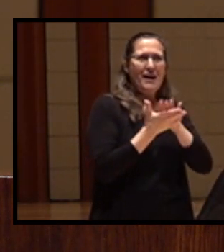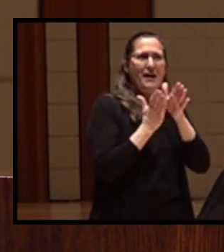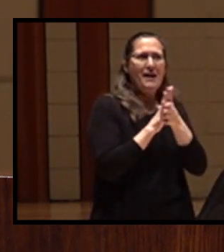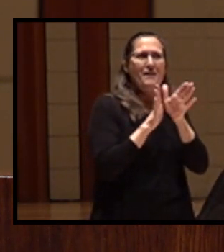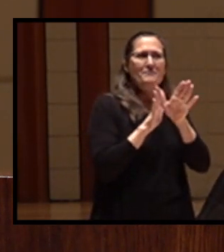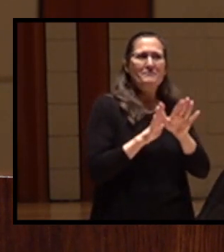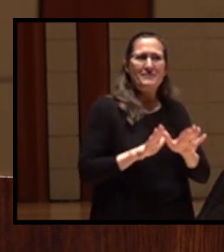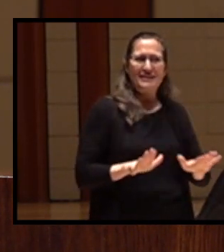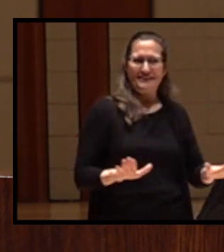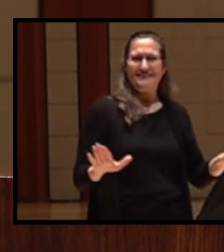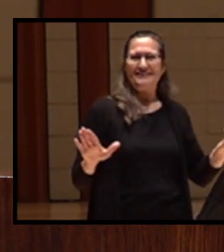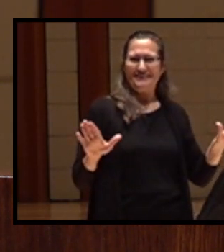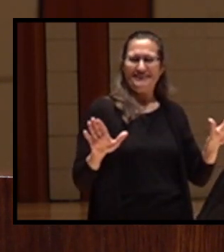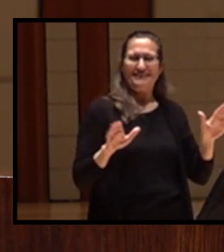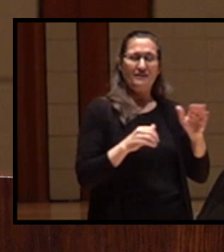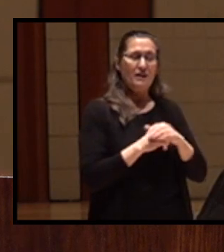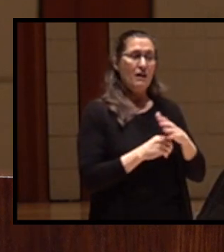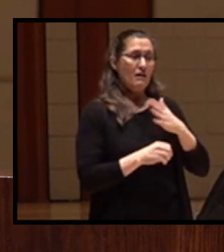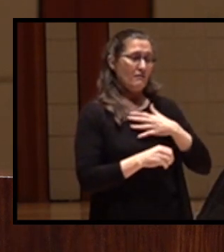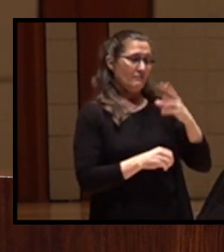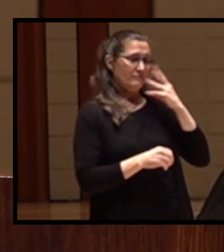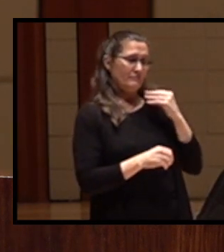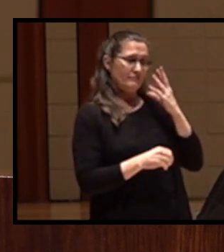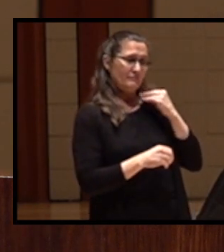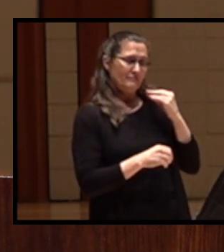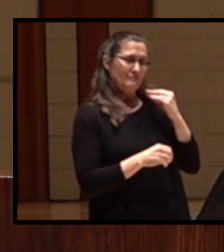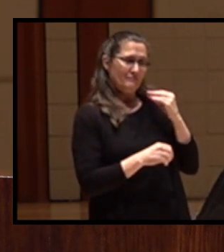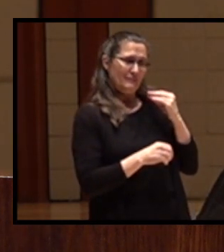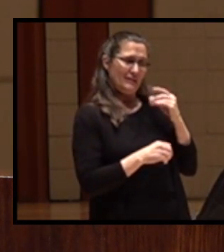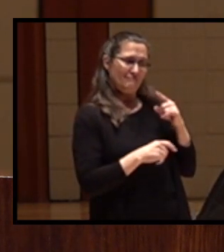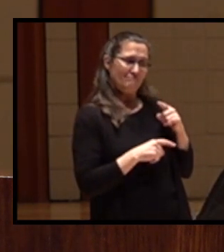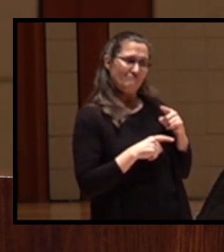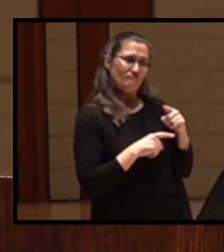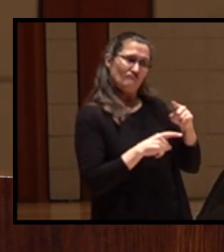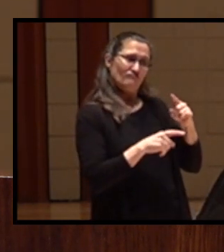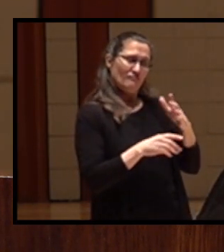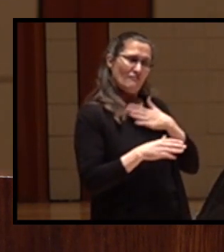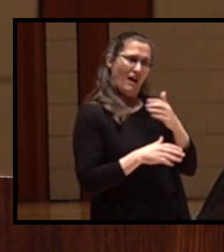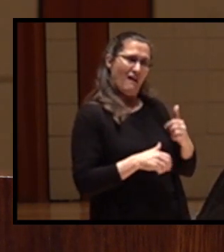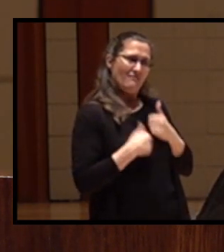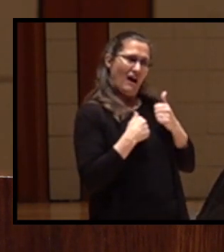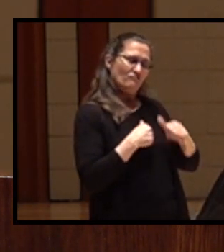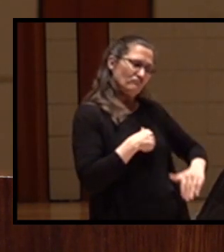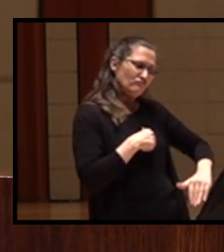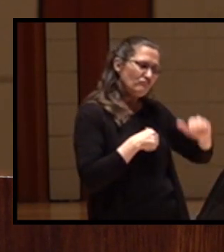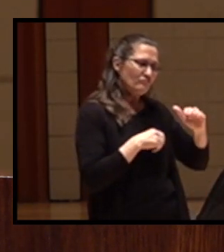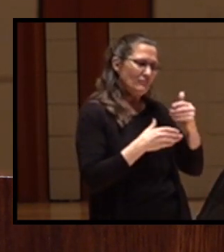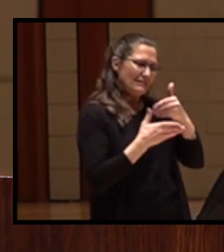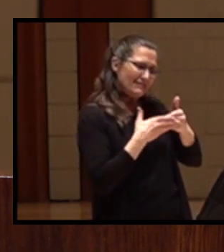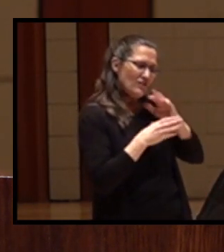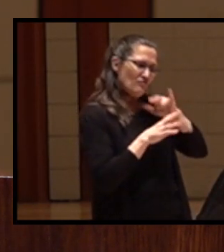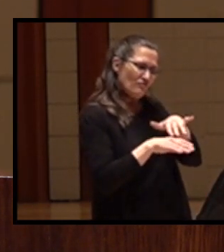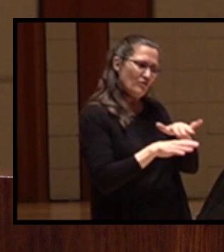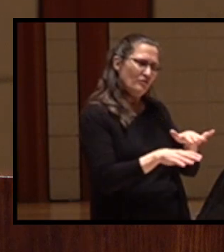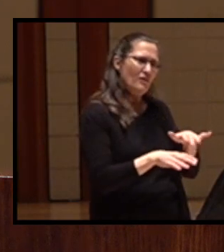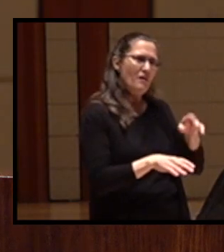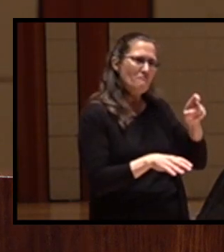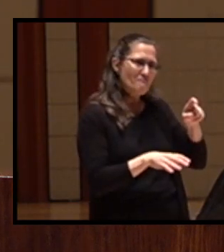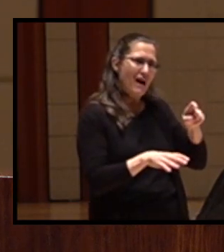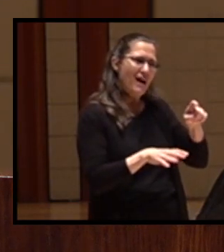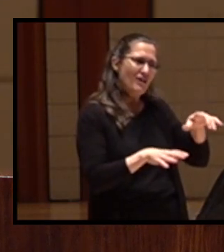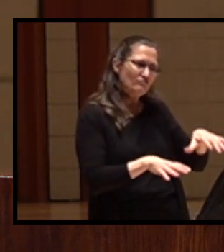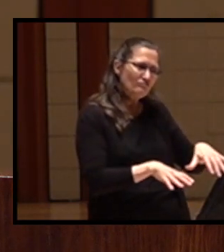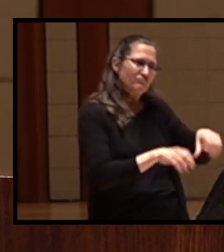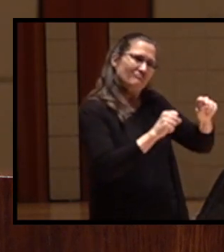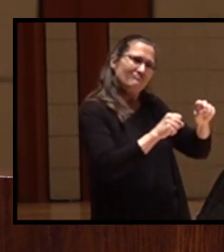understanding this, my experience on the river forces me to believe that we must reclaim the Klamath. We must reclaim the